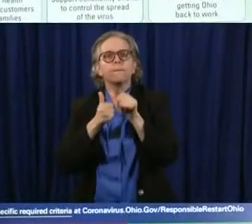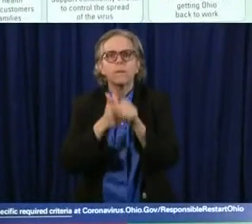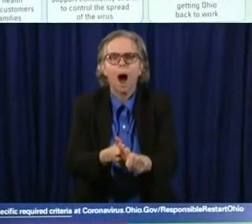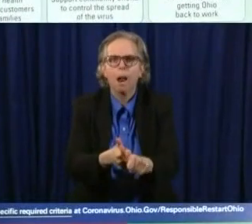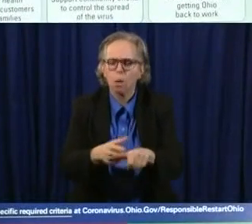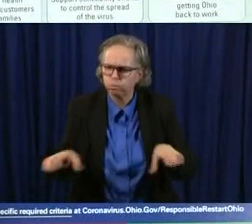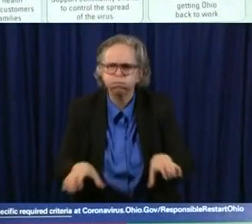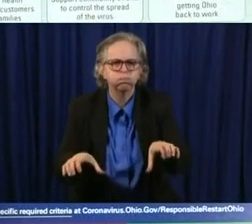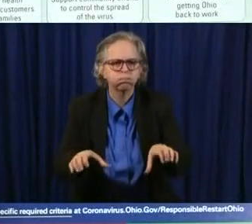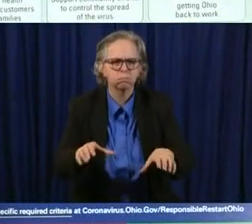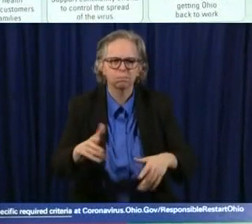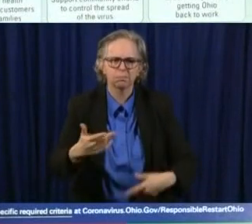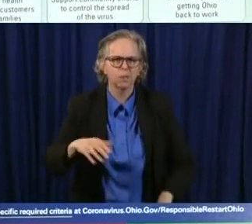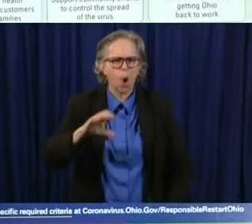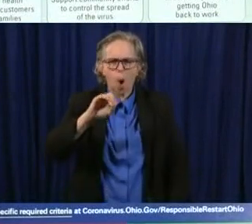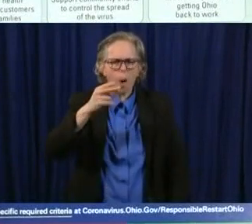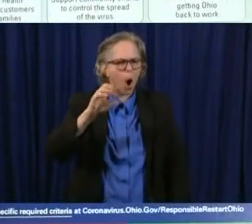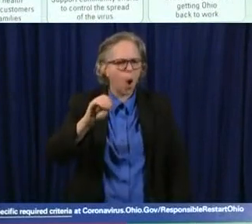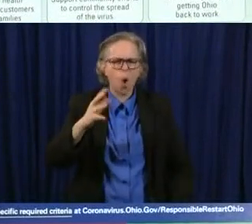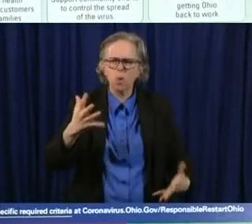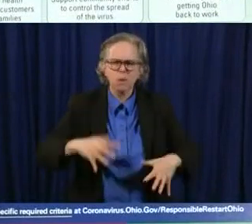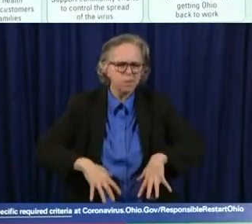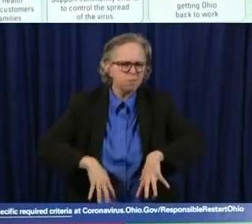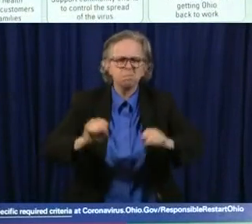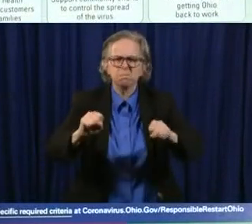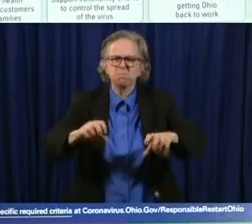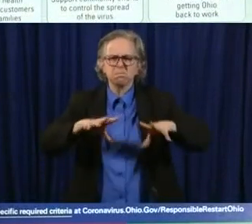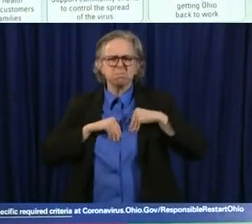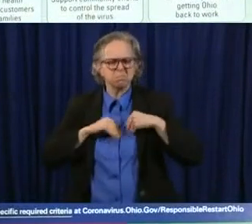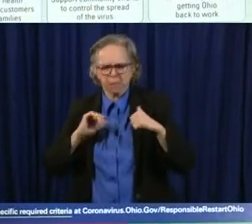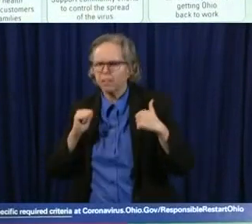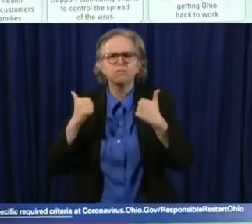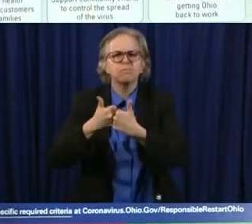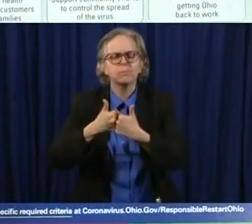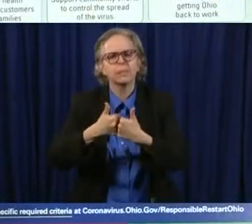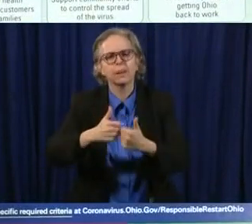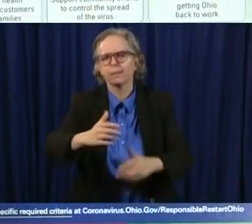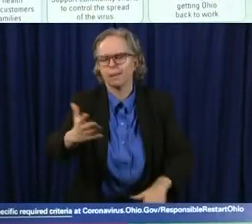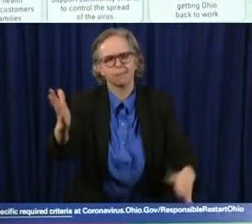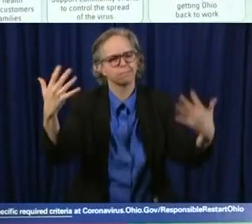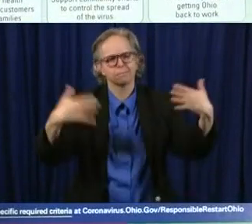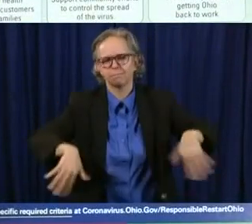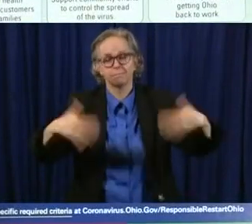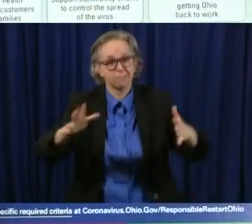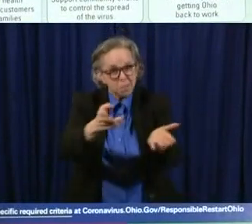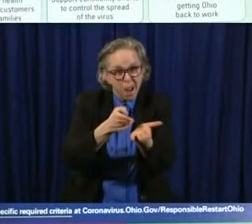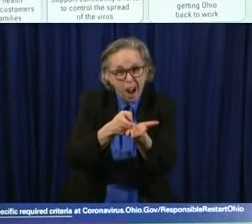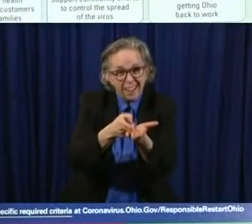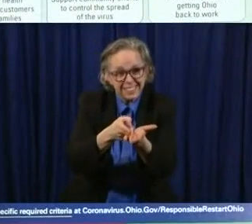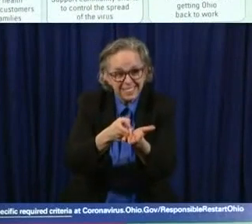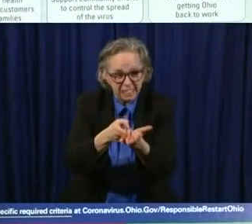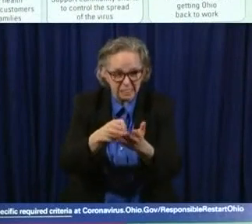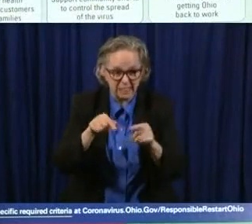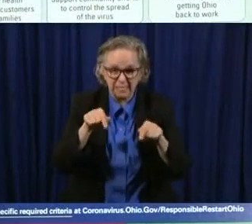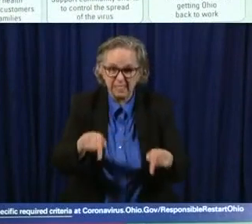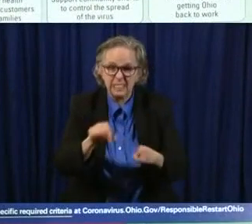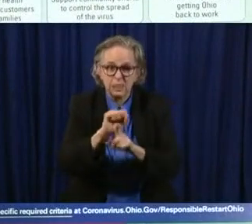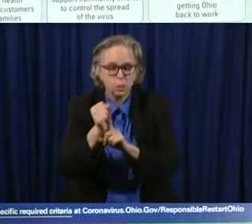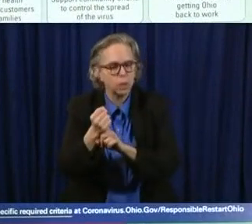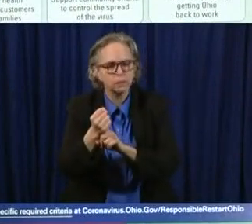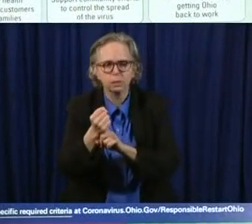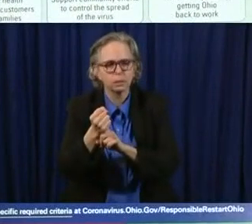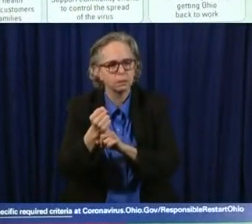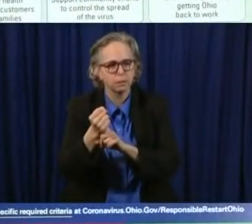Ohioans have stepped up. And candidly, we are where we are today, where we can start